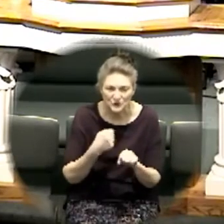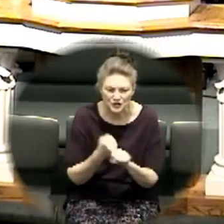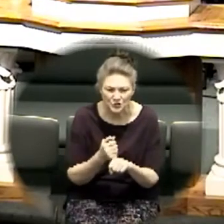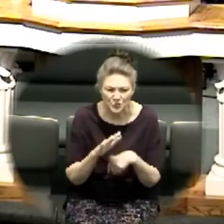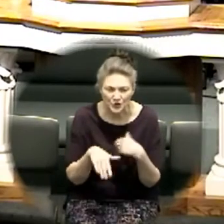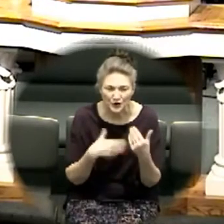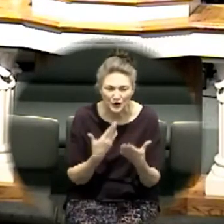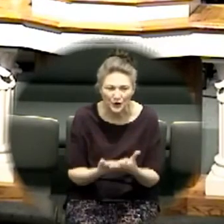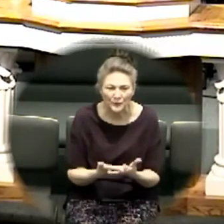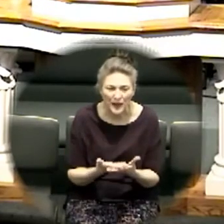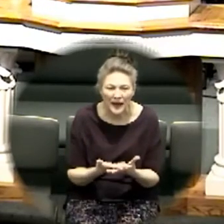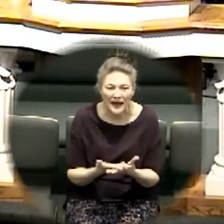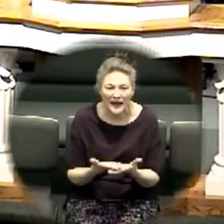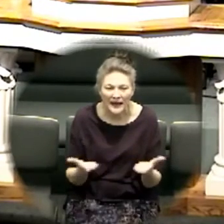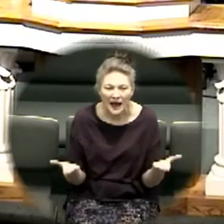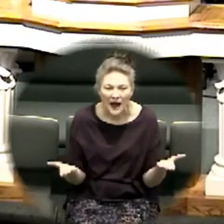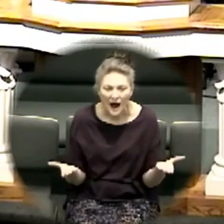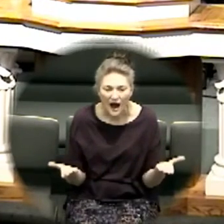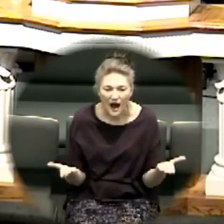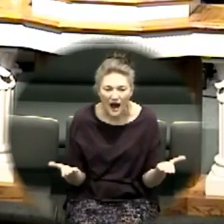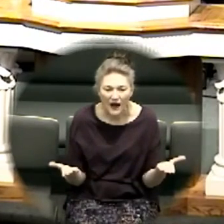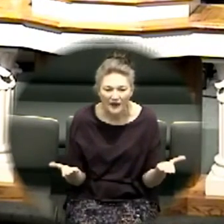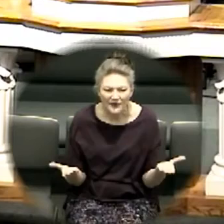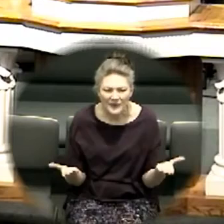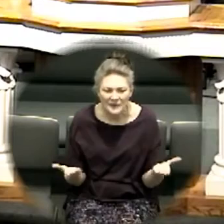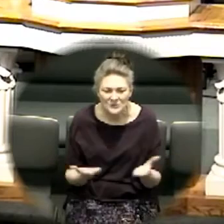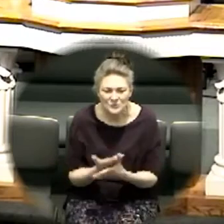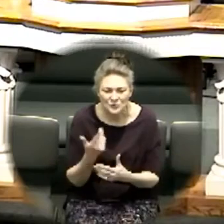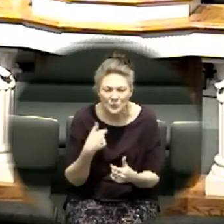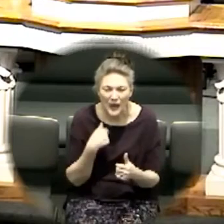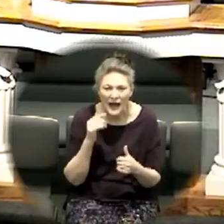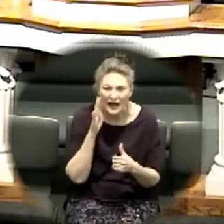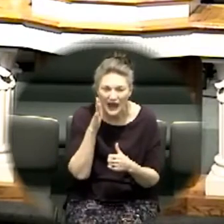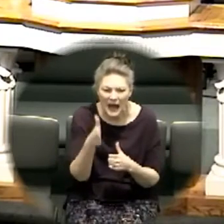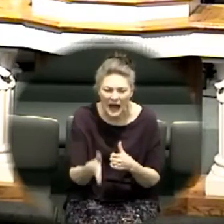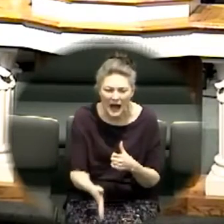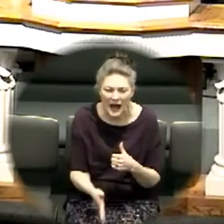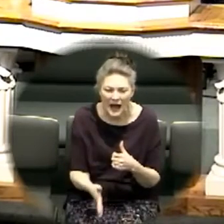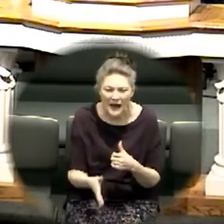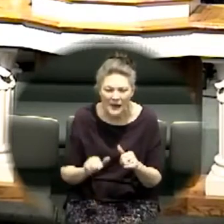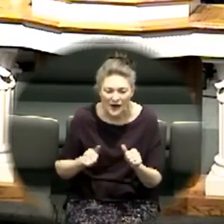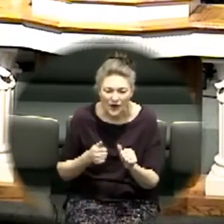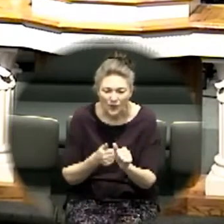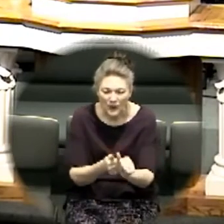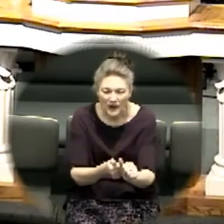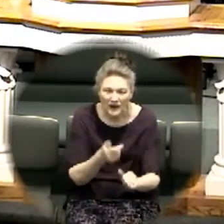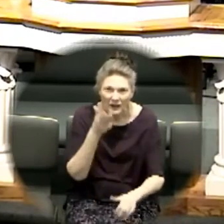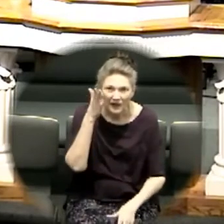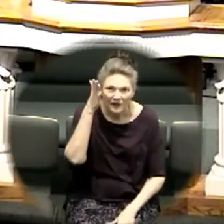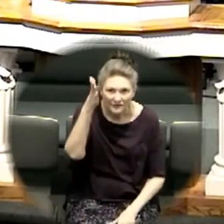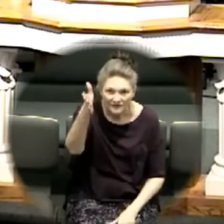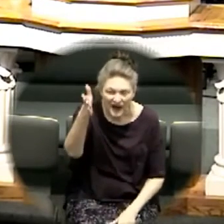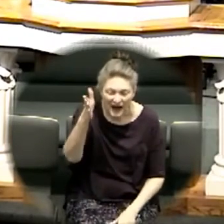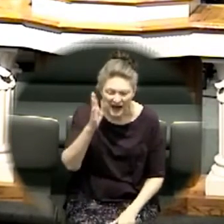yes you make all things new and I will